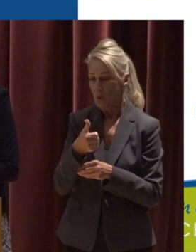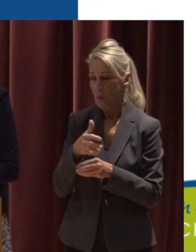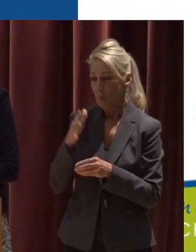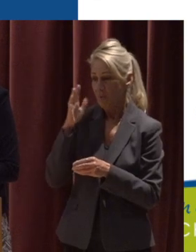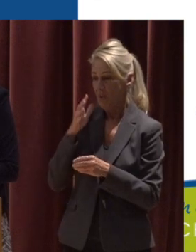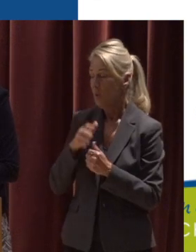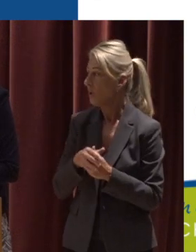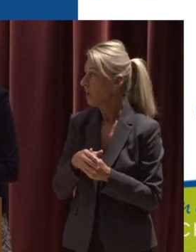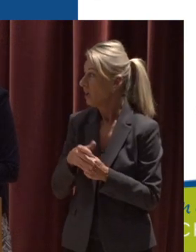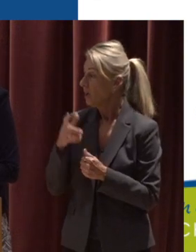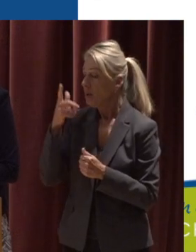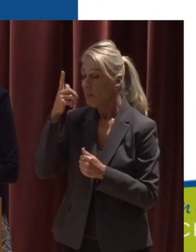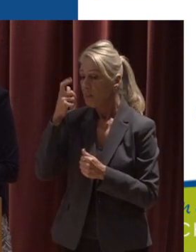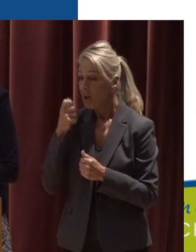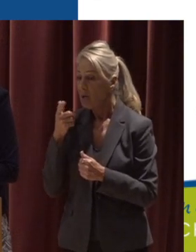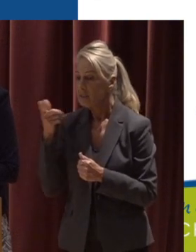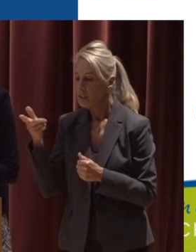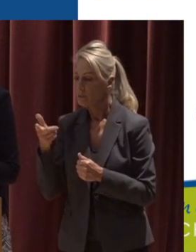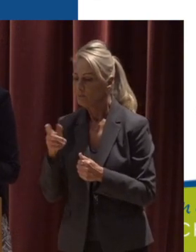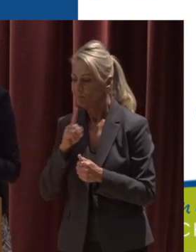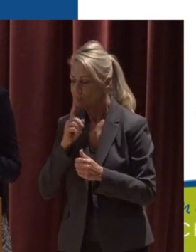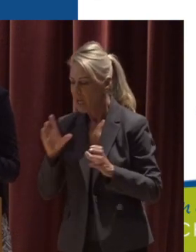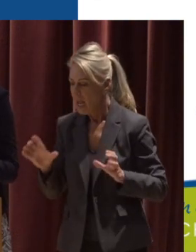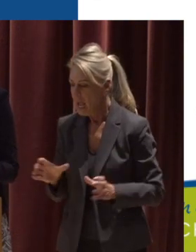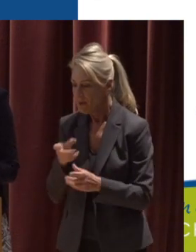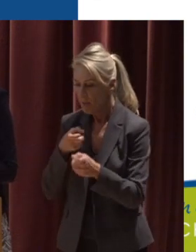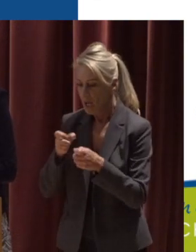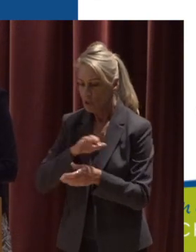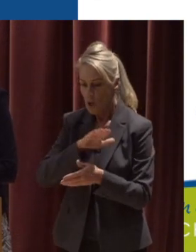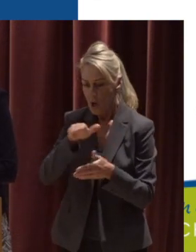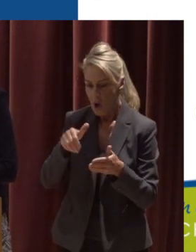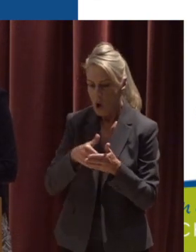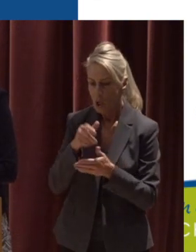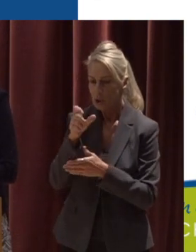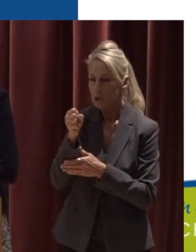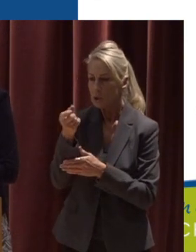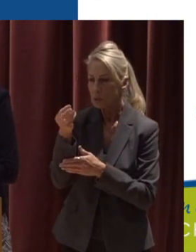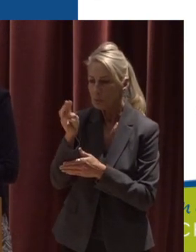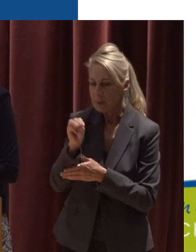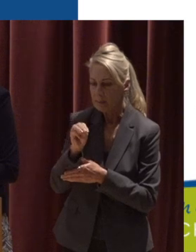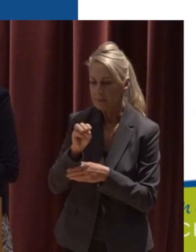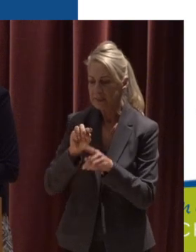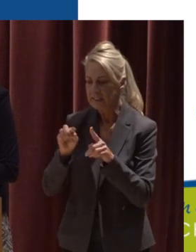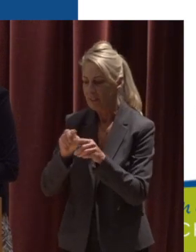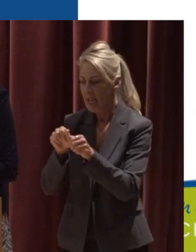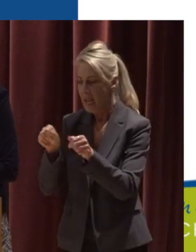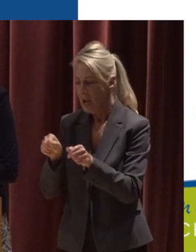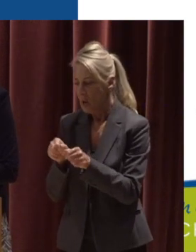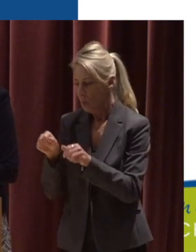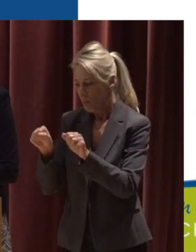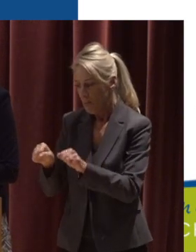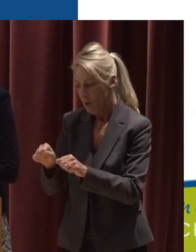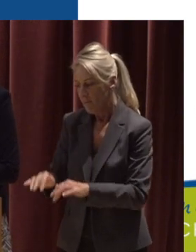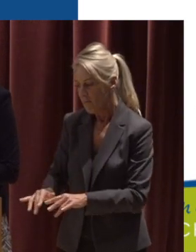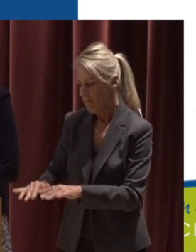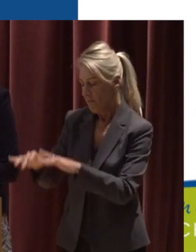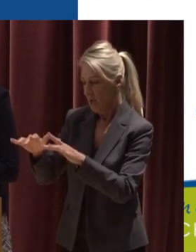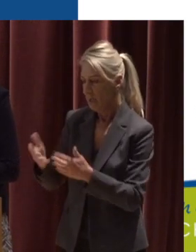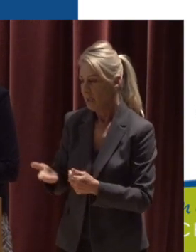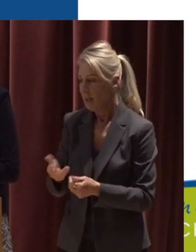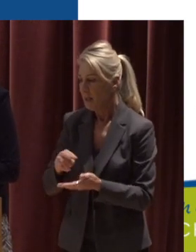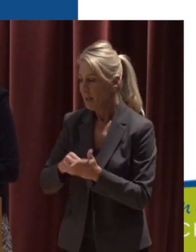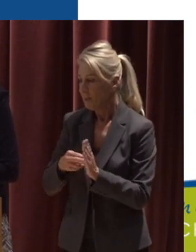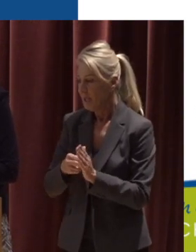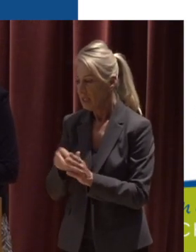the stream crew is trying to actively manage all streams and areas that have the potential for flooding And this meant getting eyes